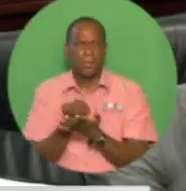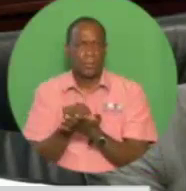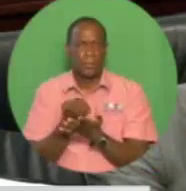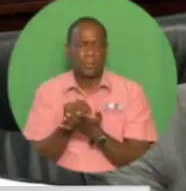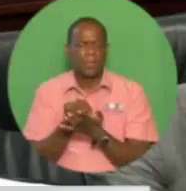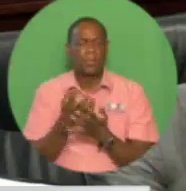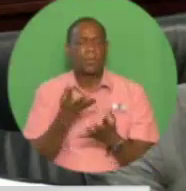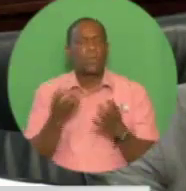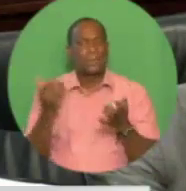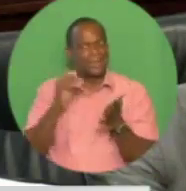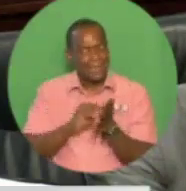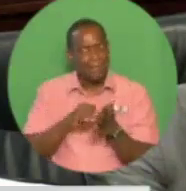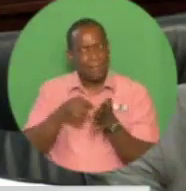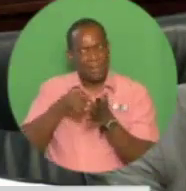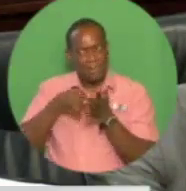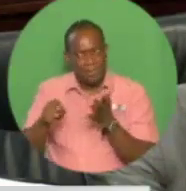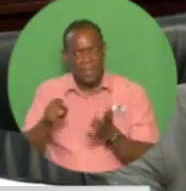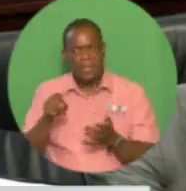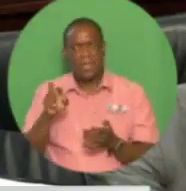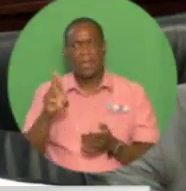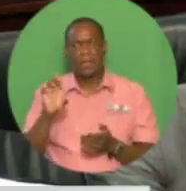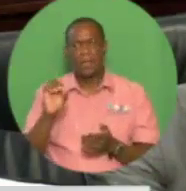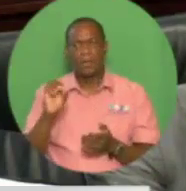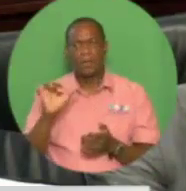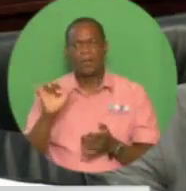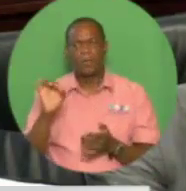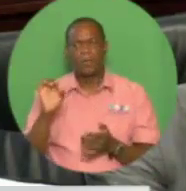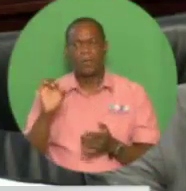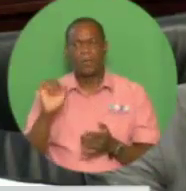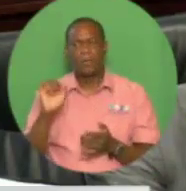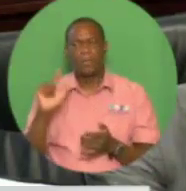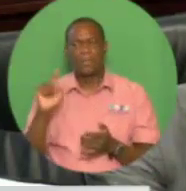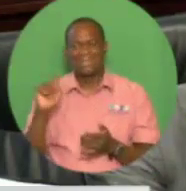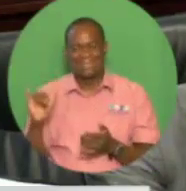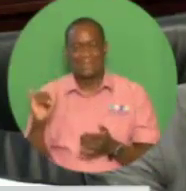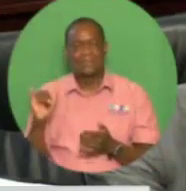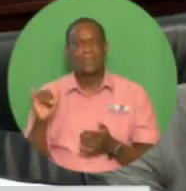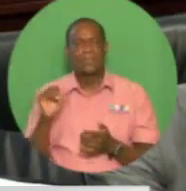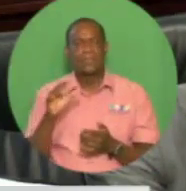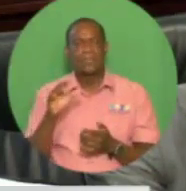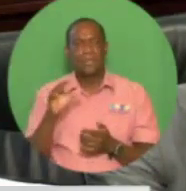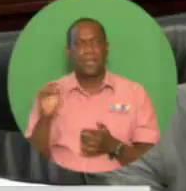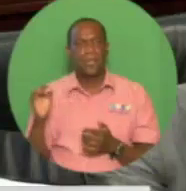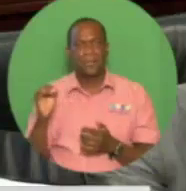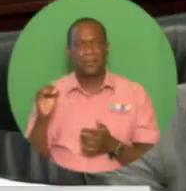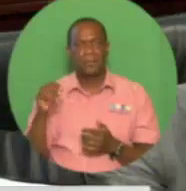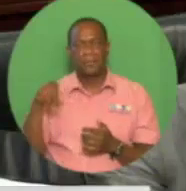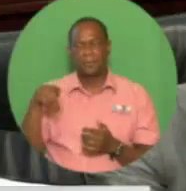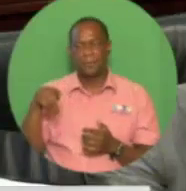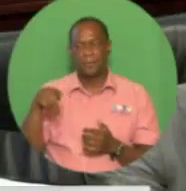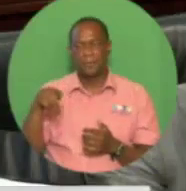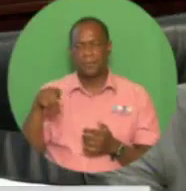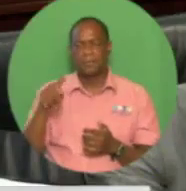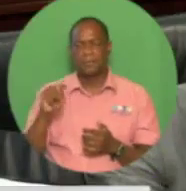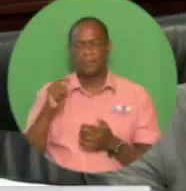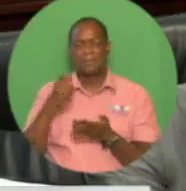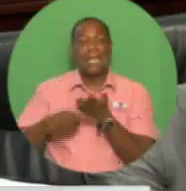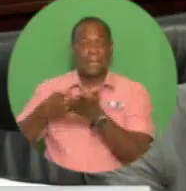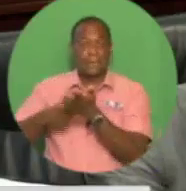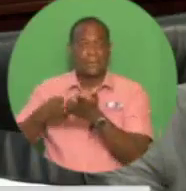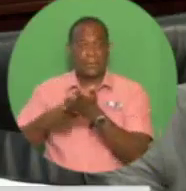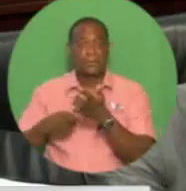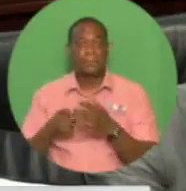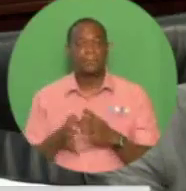royalties and taxes. Petrotron is exiting the unprofitable refining business and becoming a terminal business as an